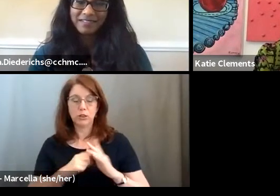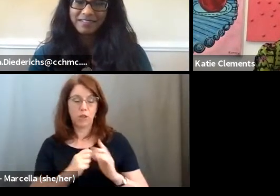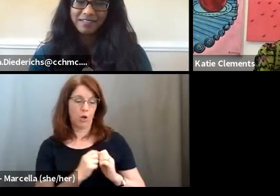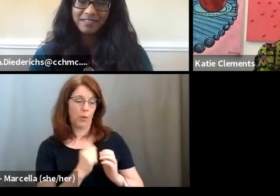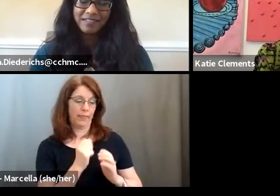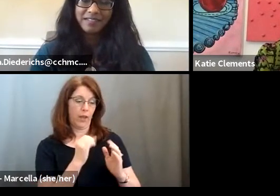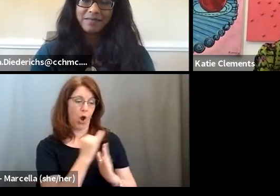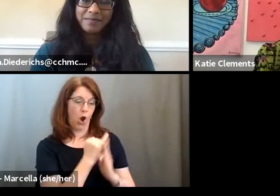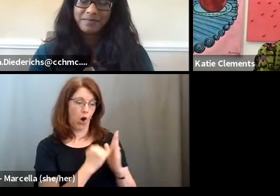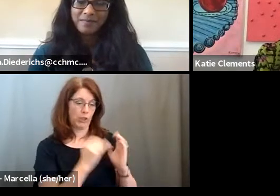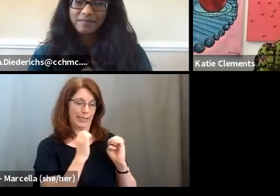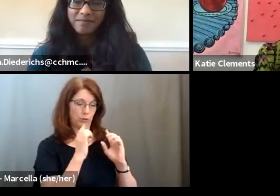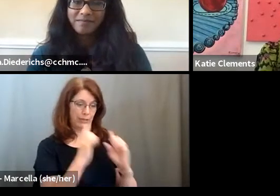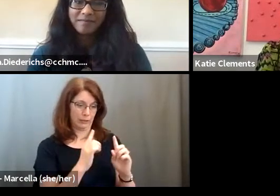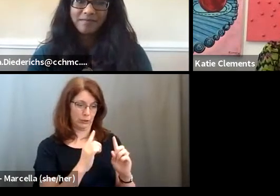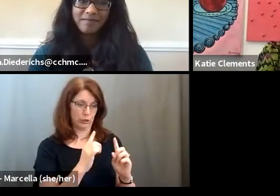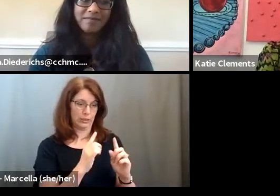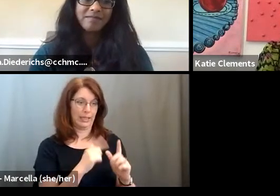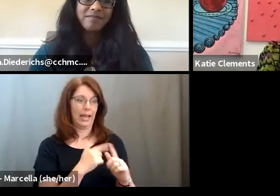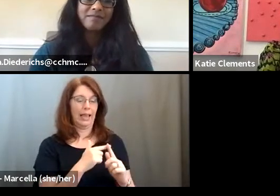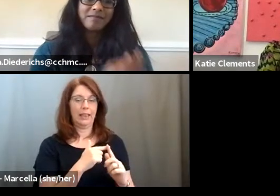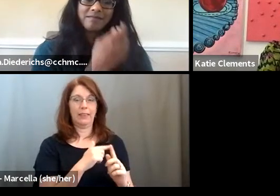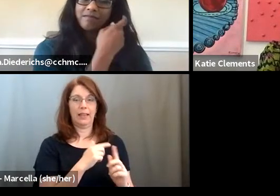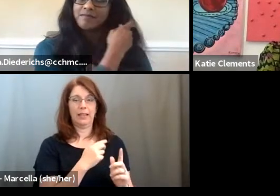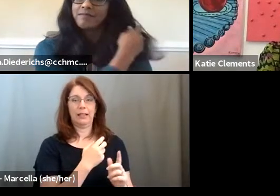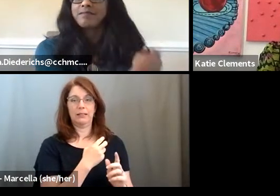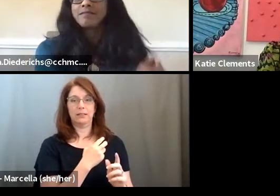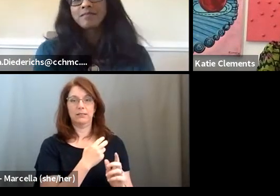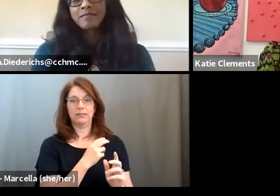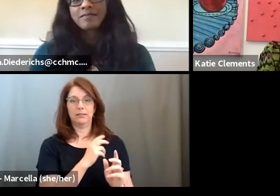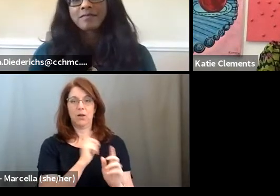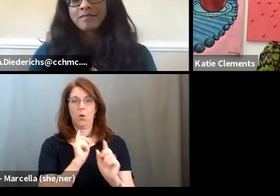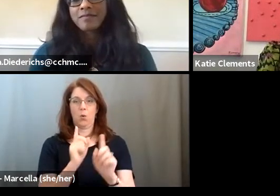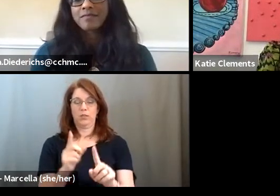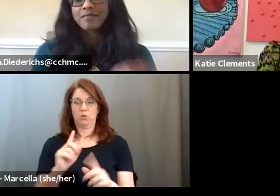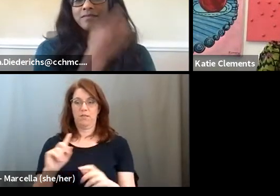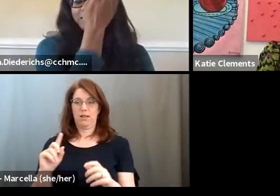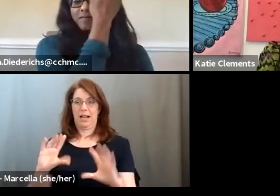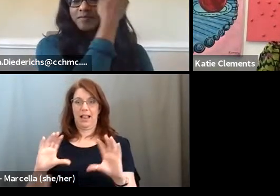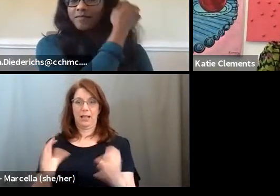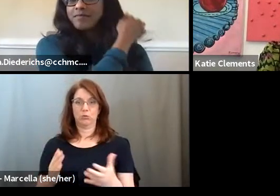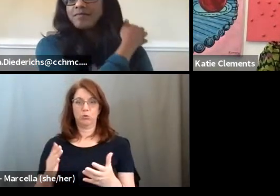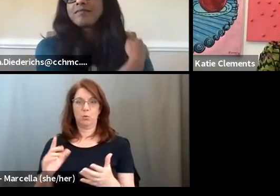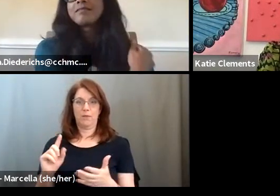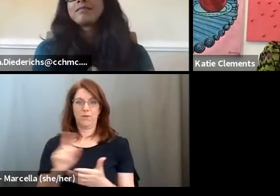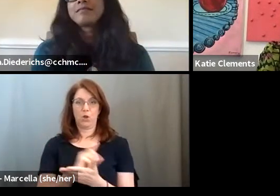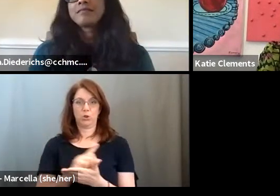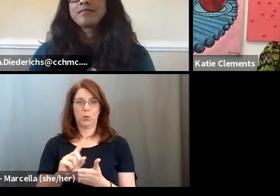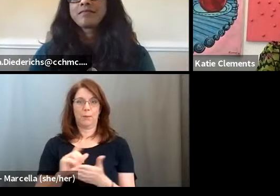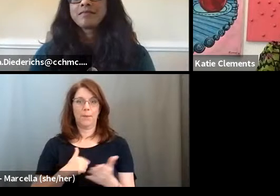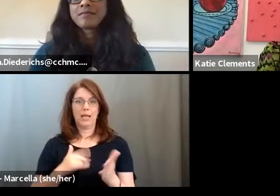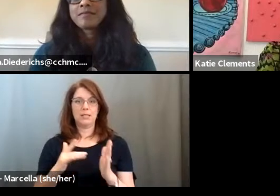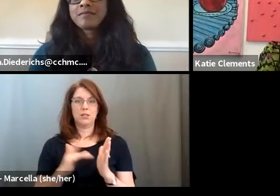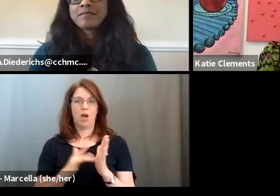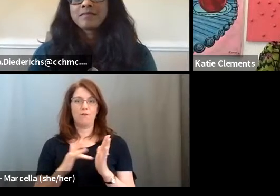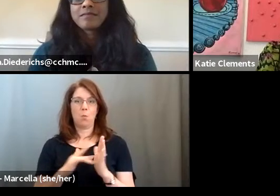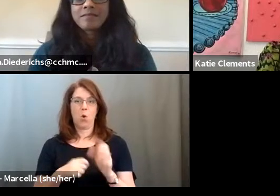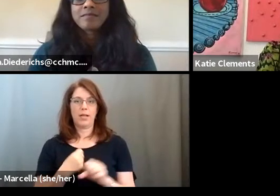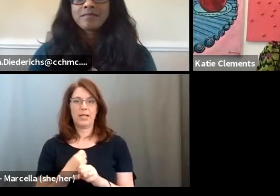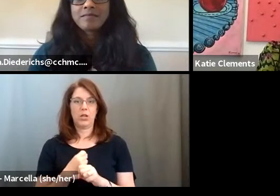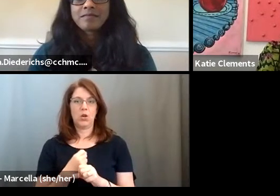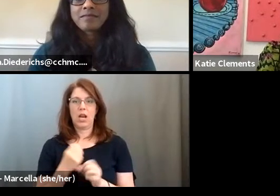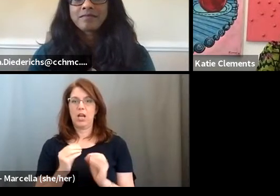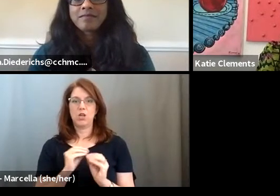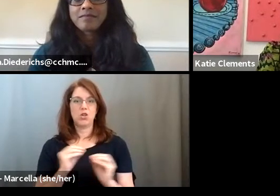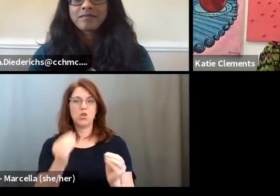education and went into a classroom my first week at Bowling Green my sophomore year and no one cared